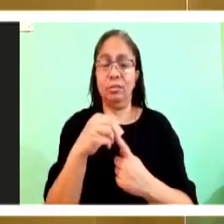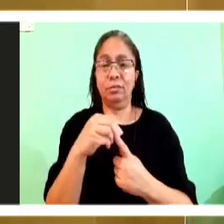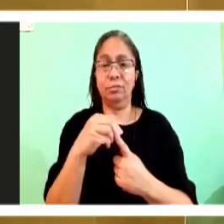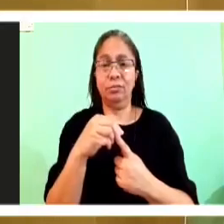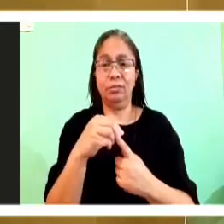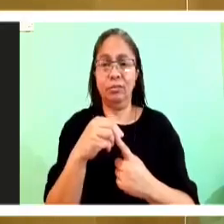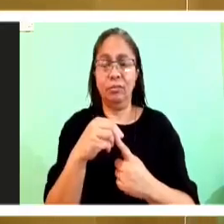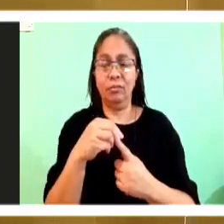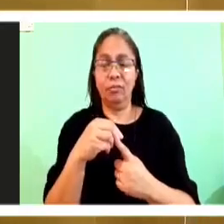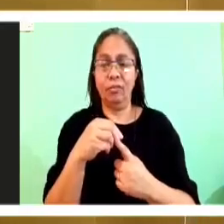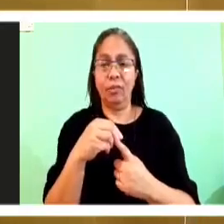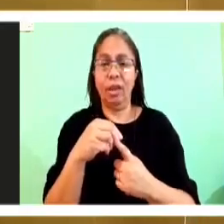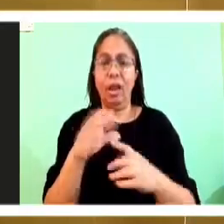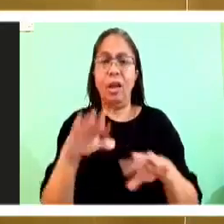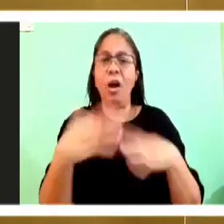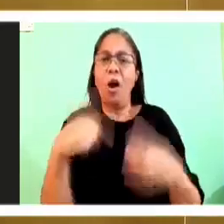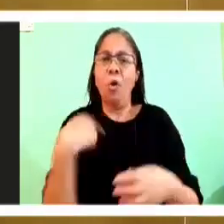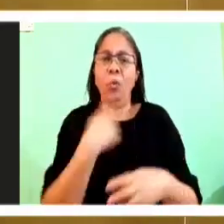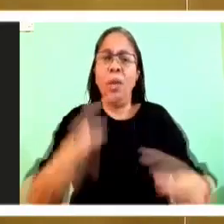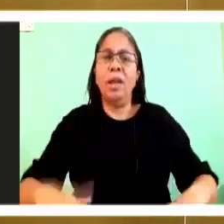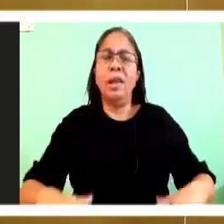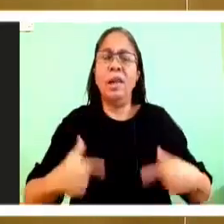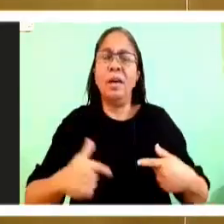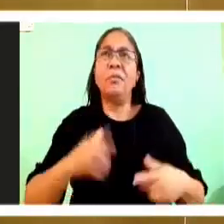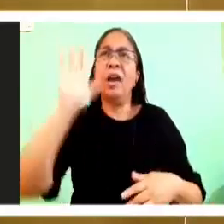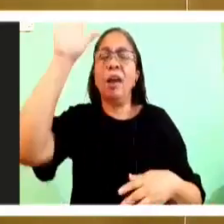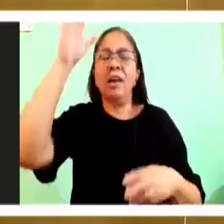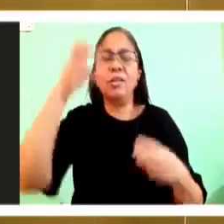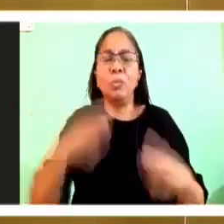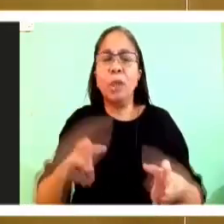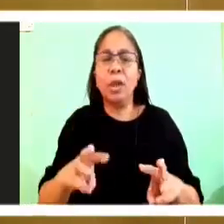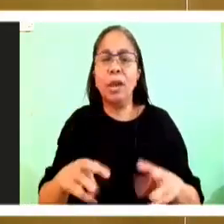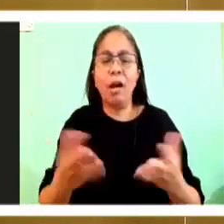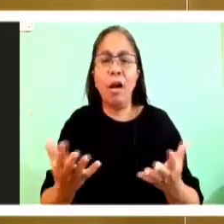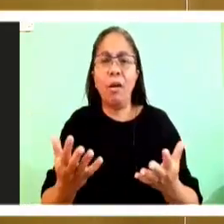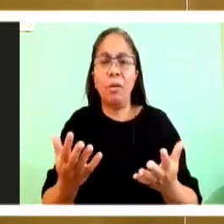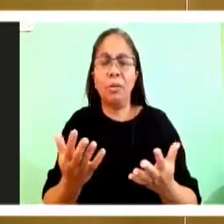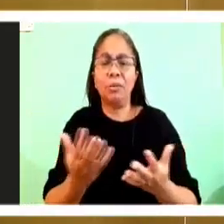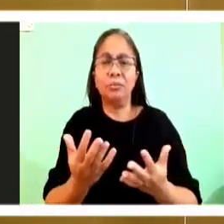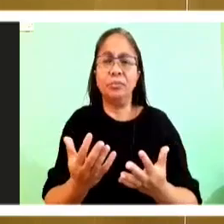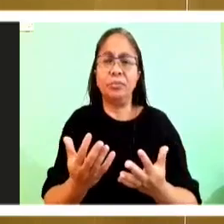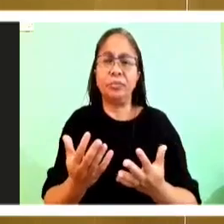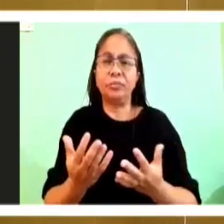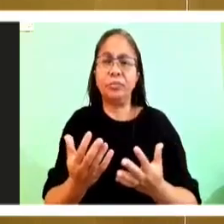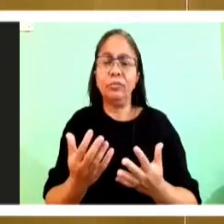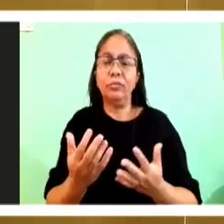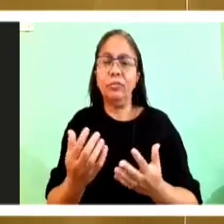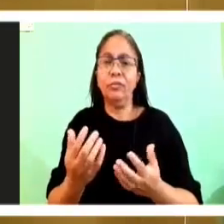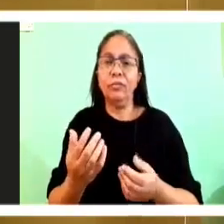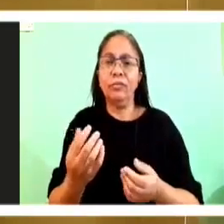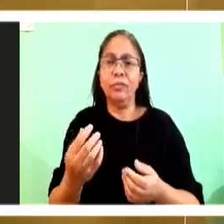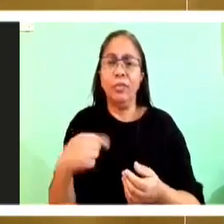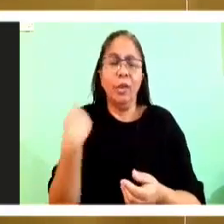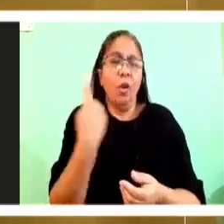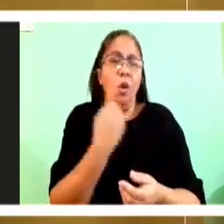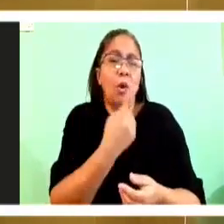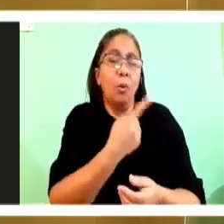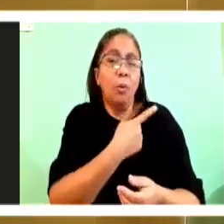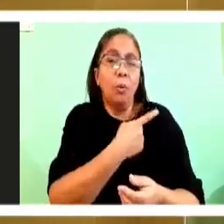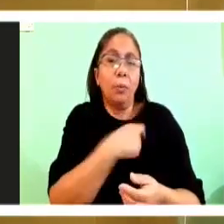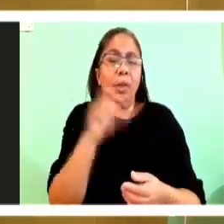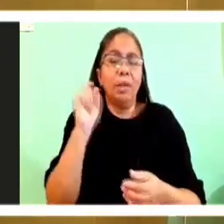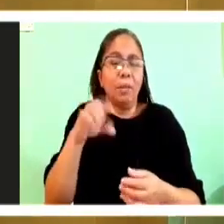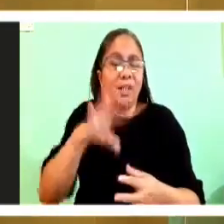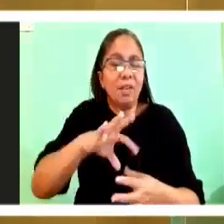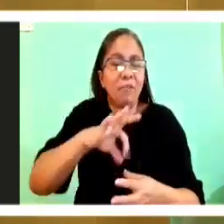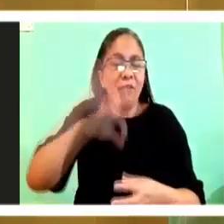vocation is a way to find the deepest joy and happiness and to become the